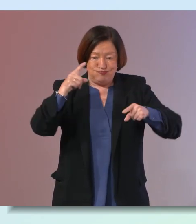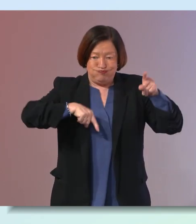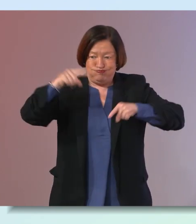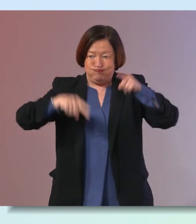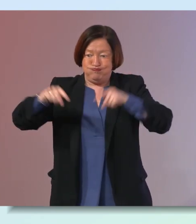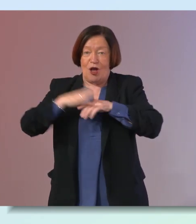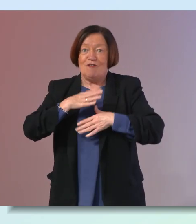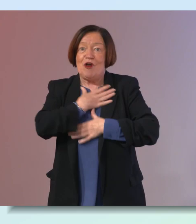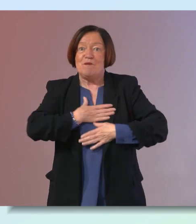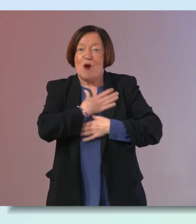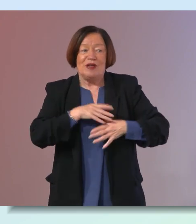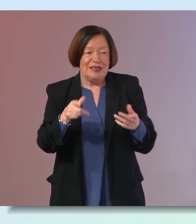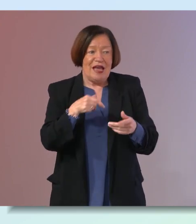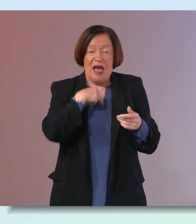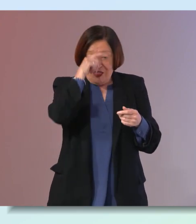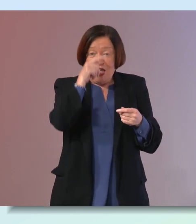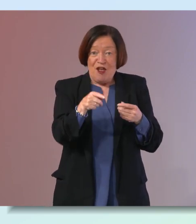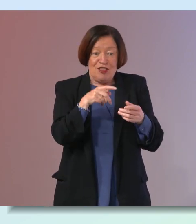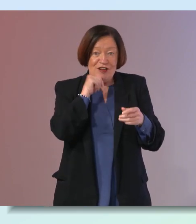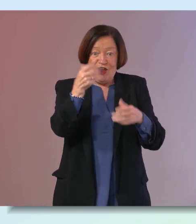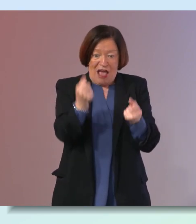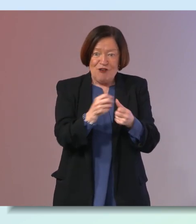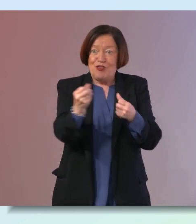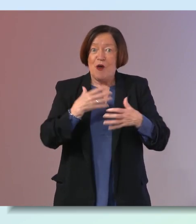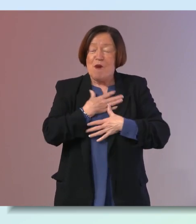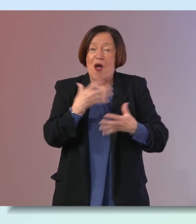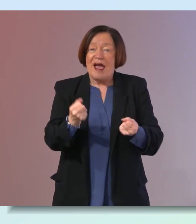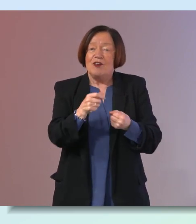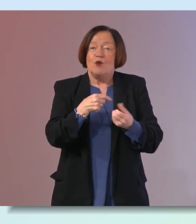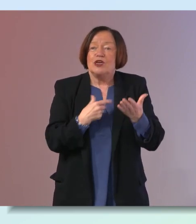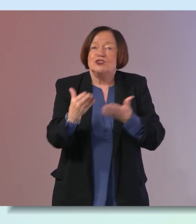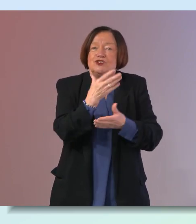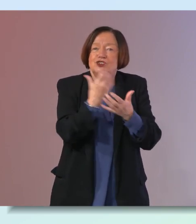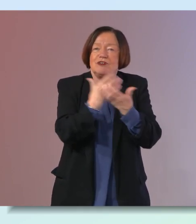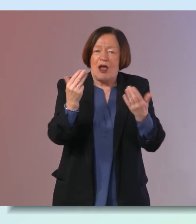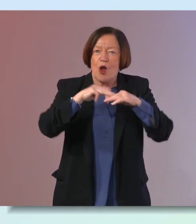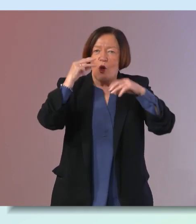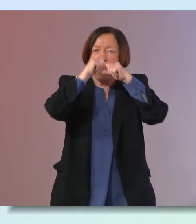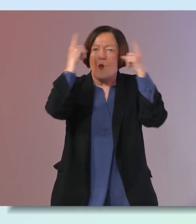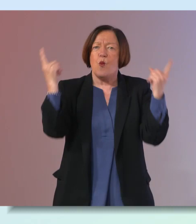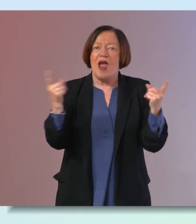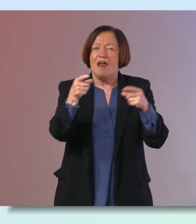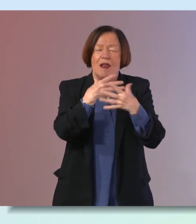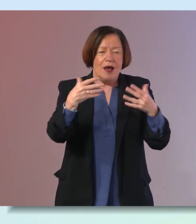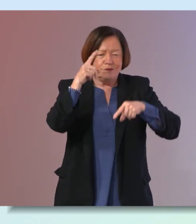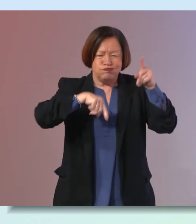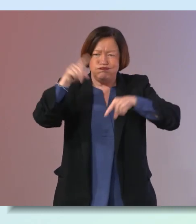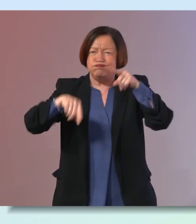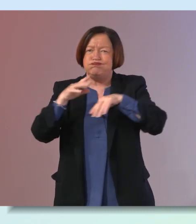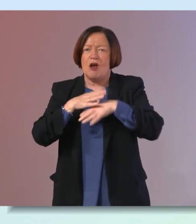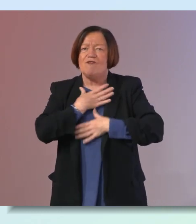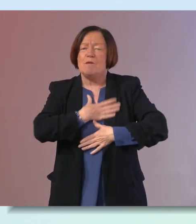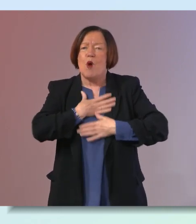i keep seeing all these new emotions i didn't even know they were there but i mean we are discussing this and children are now very aware there's that there's a whole spectrum of emotions out there